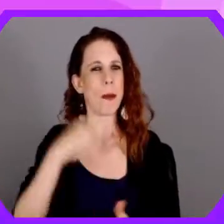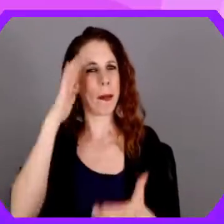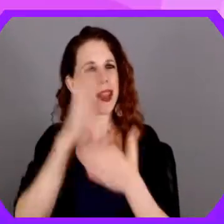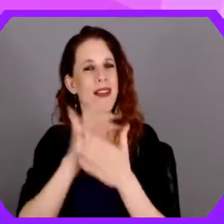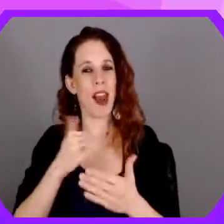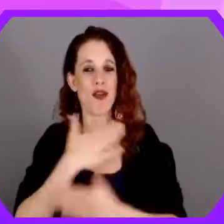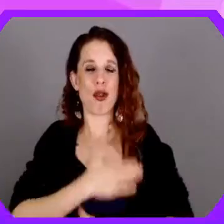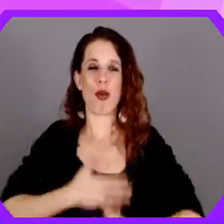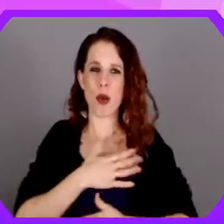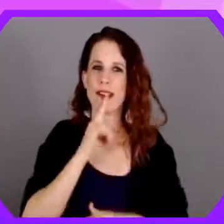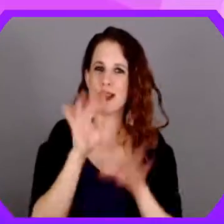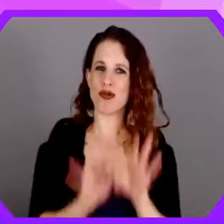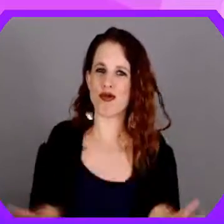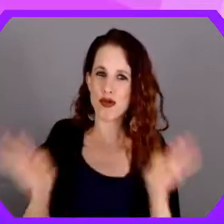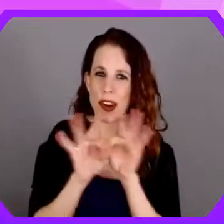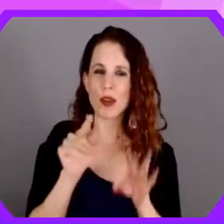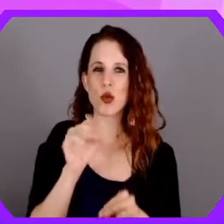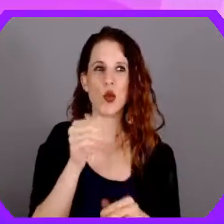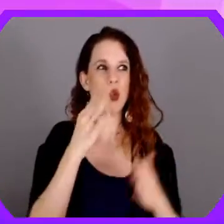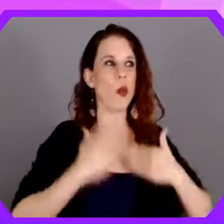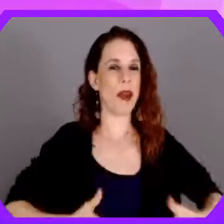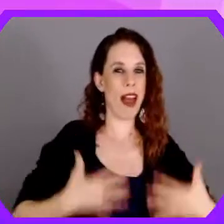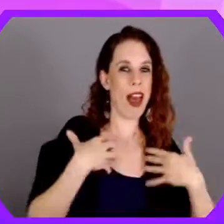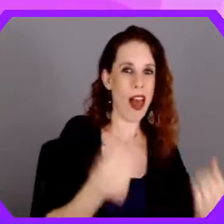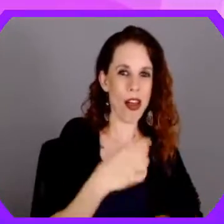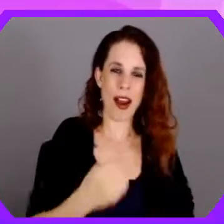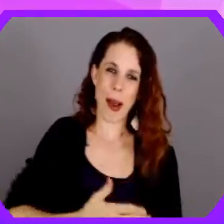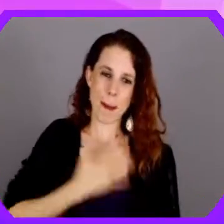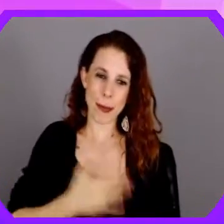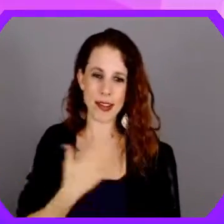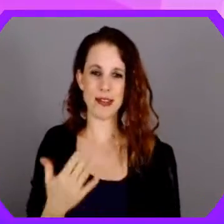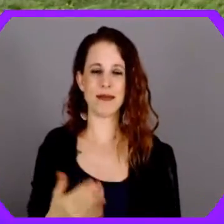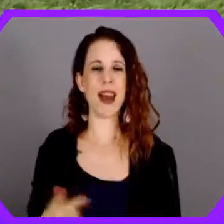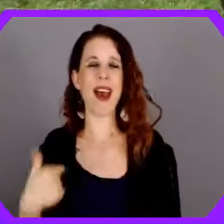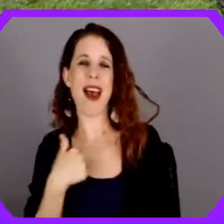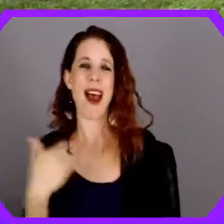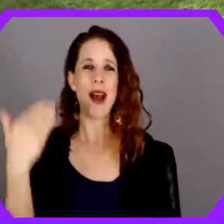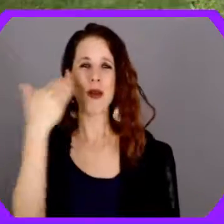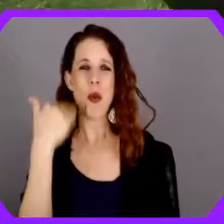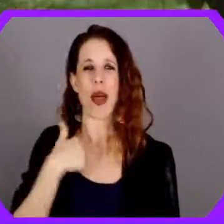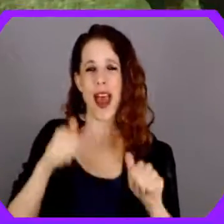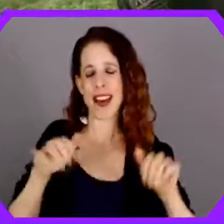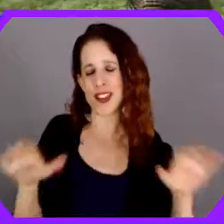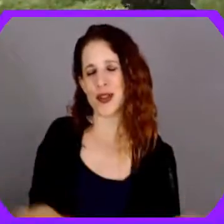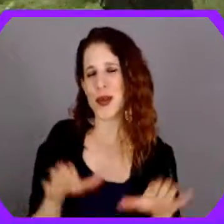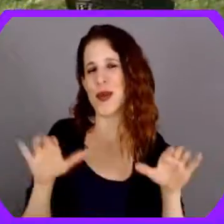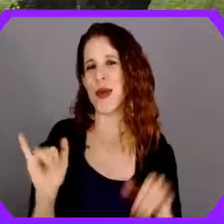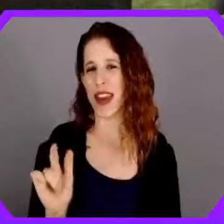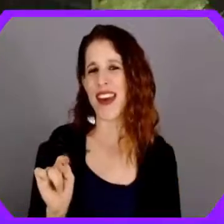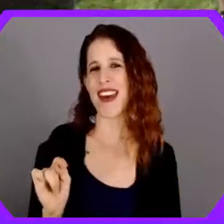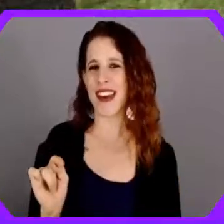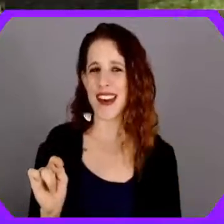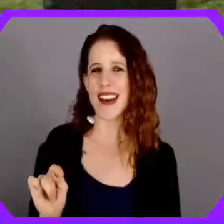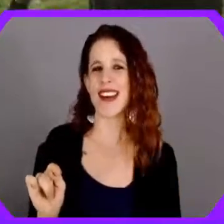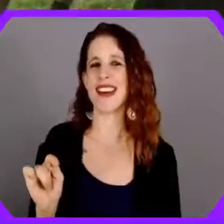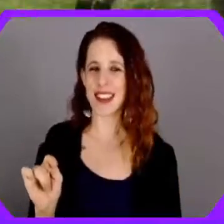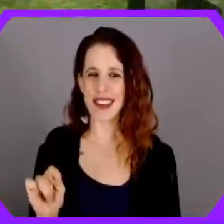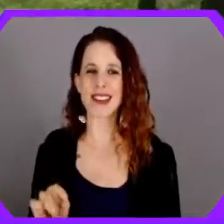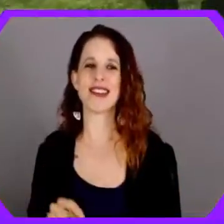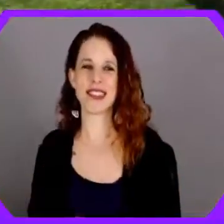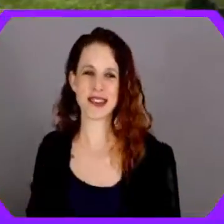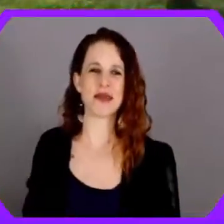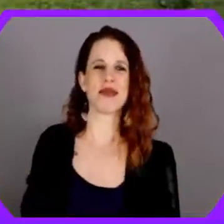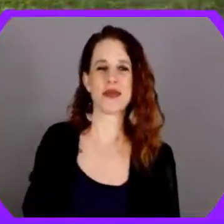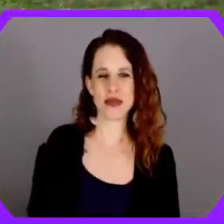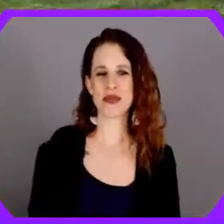We believe that recreation is critical to human health and happiness. I know that I can do it! Let's